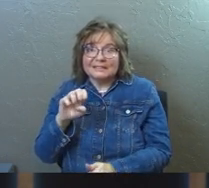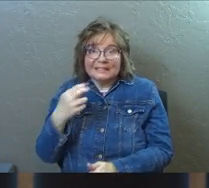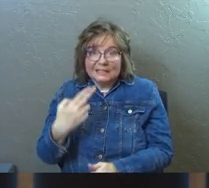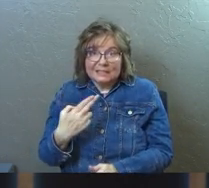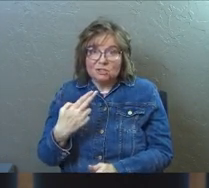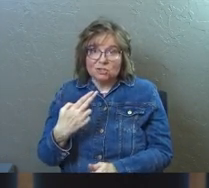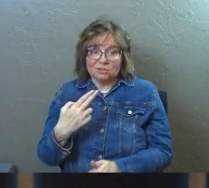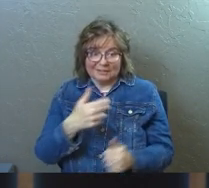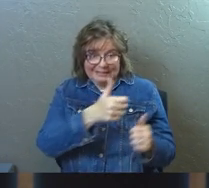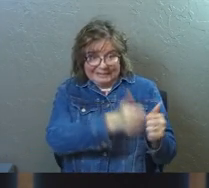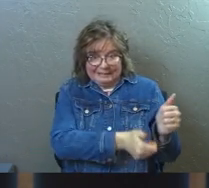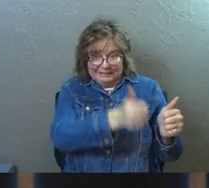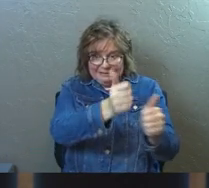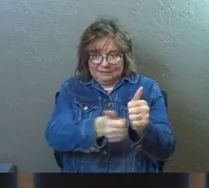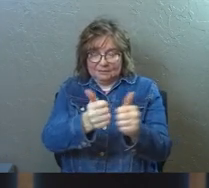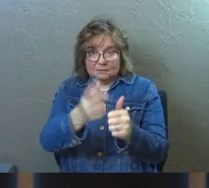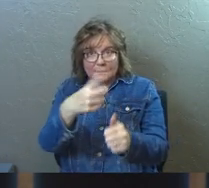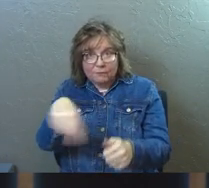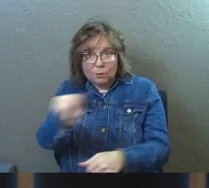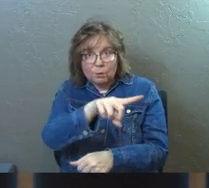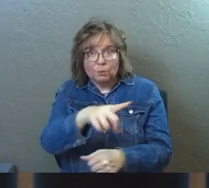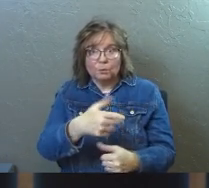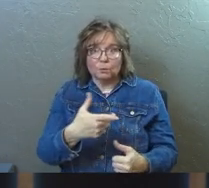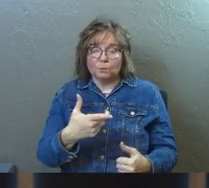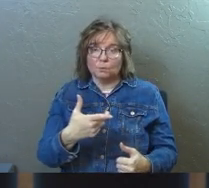of us. That's challenging.